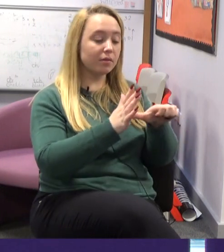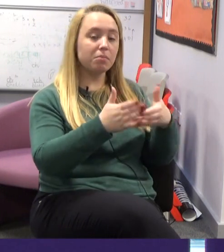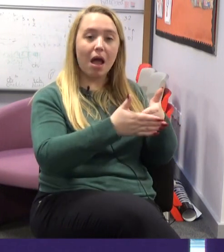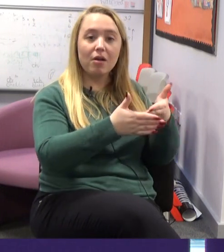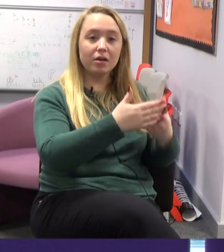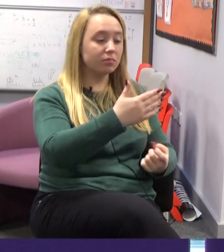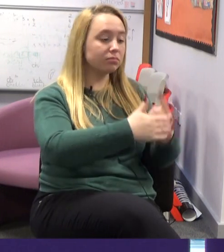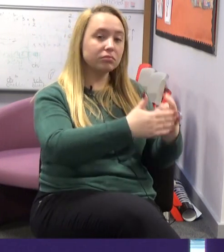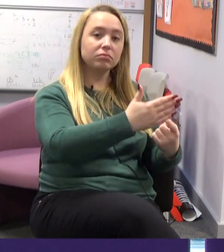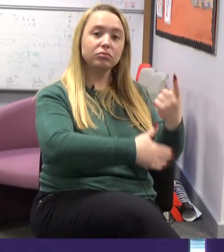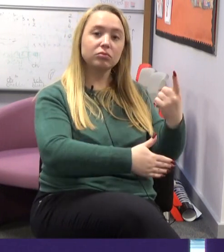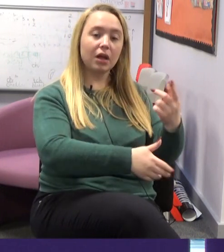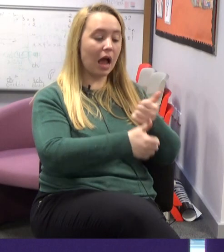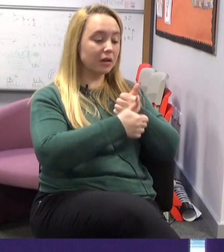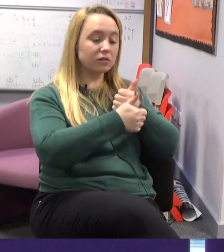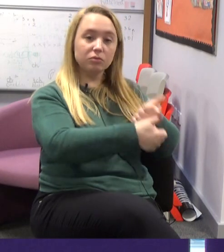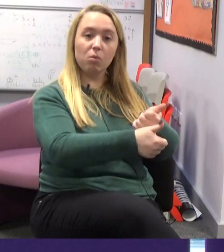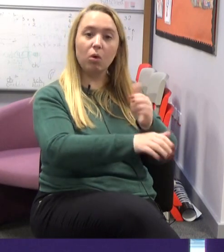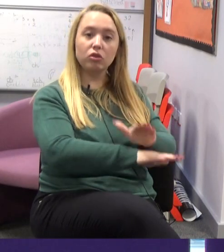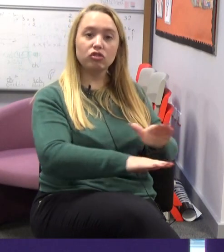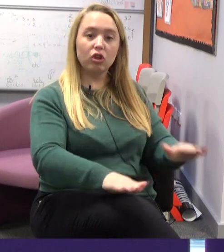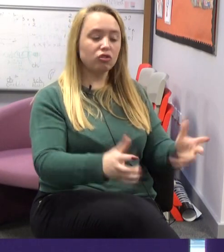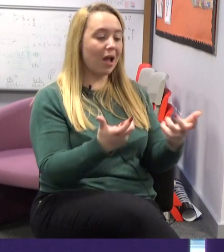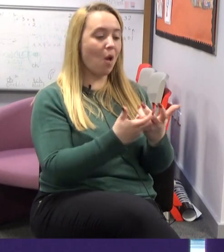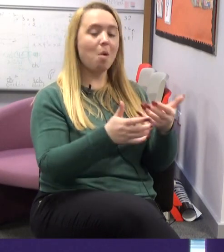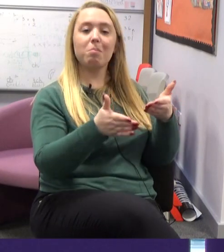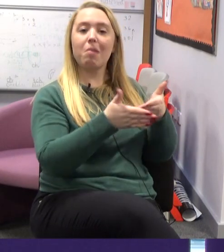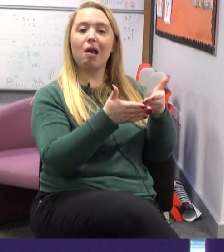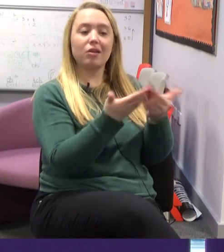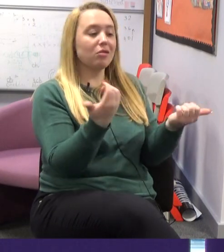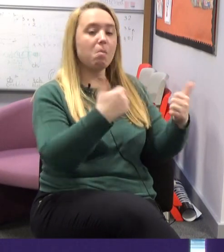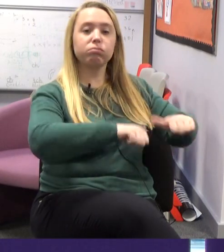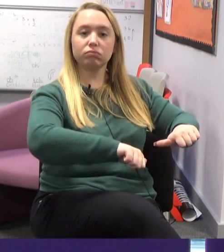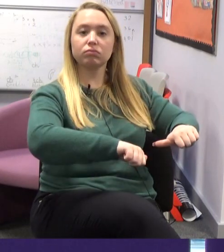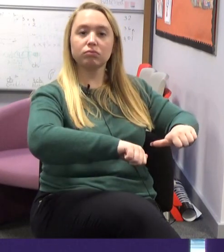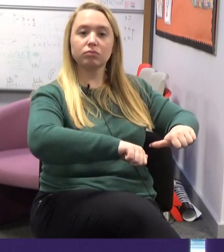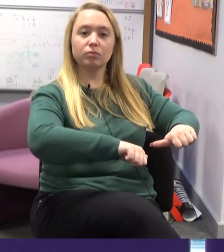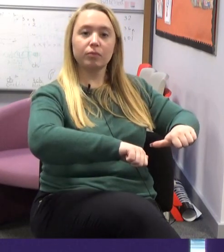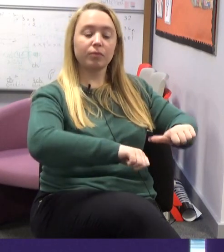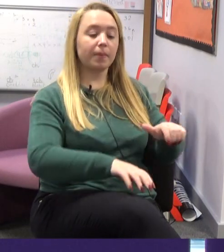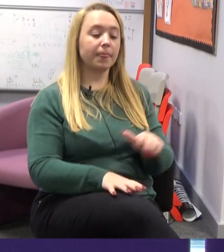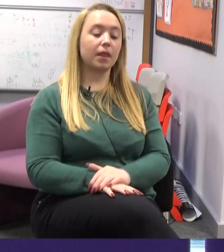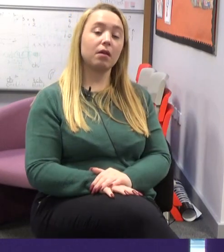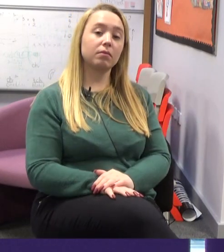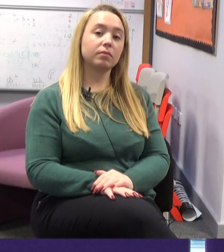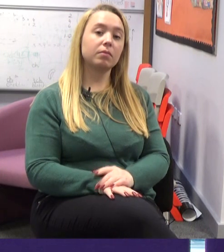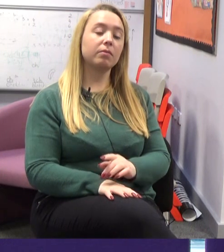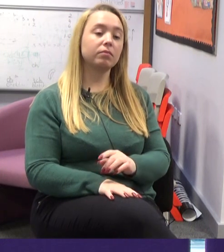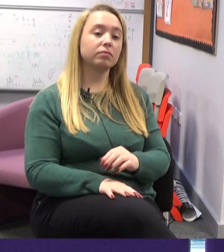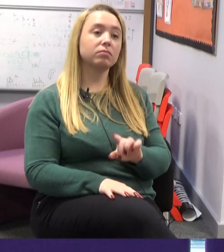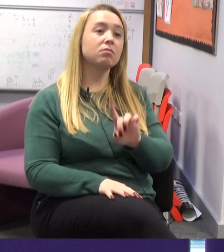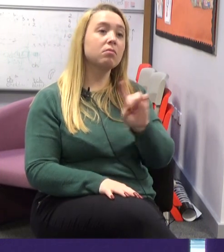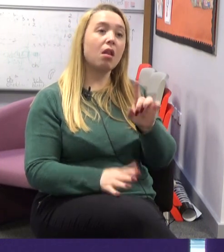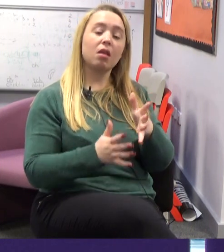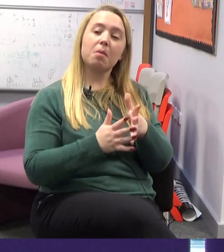talk about their deafness, about the issues that might arise from that and support them in how to overcome any of those